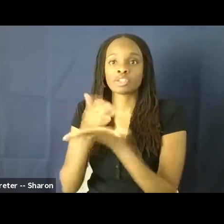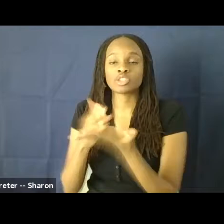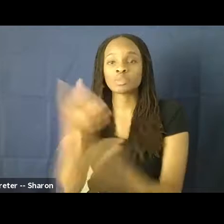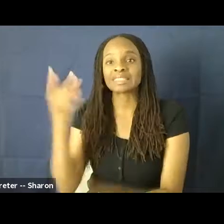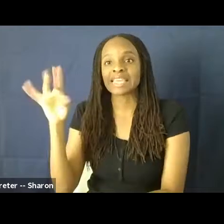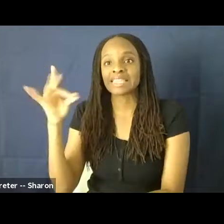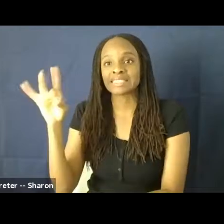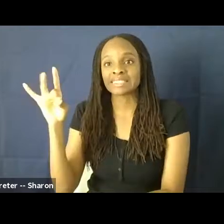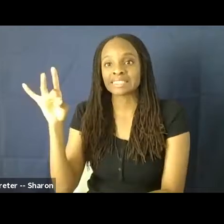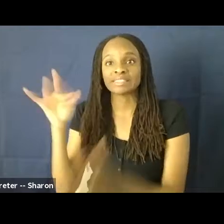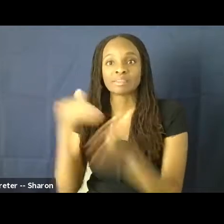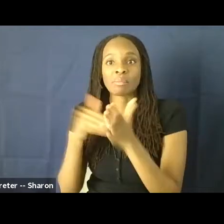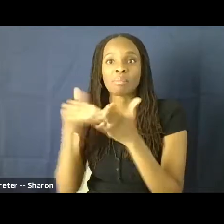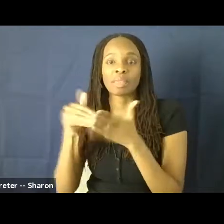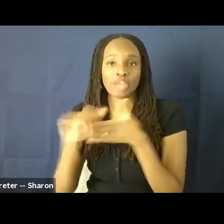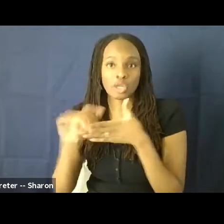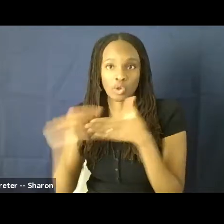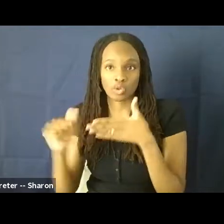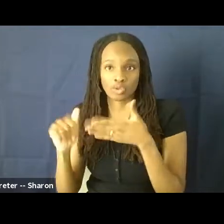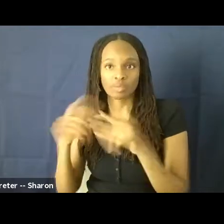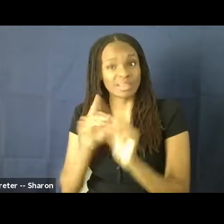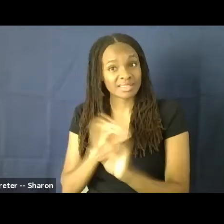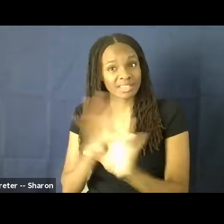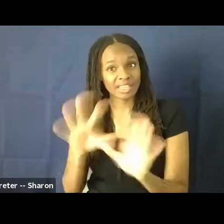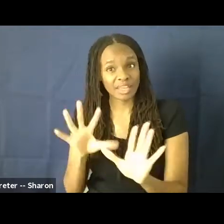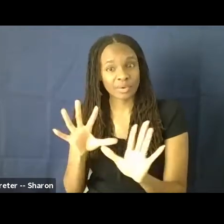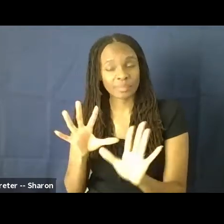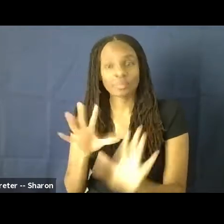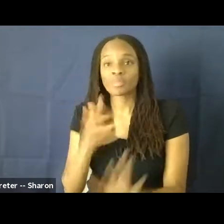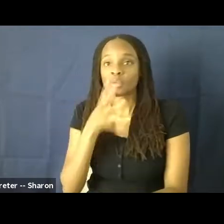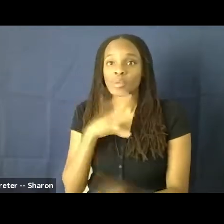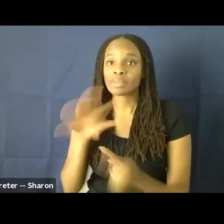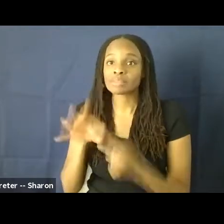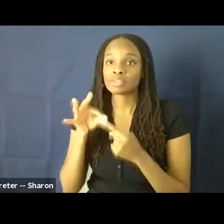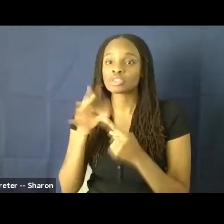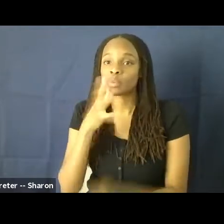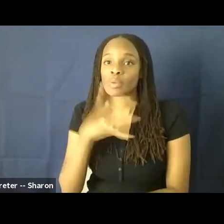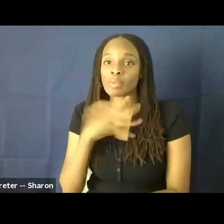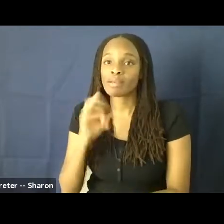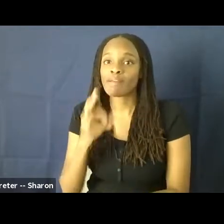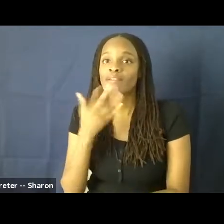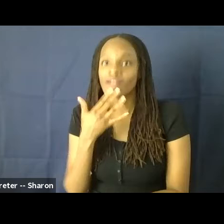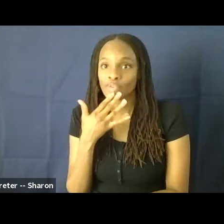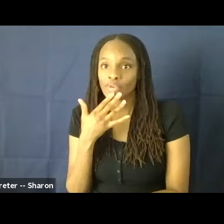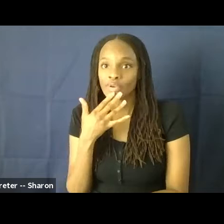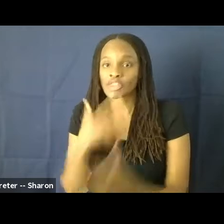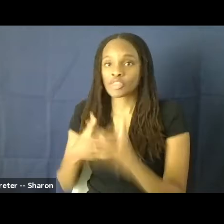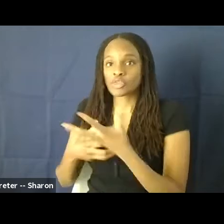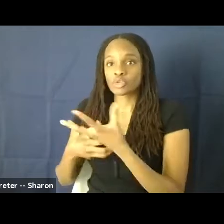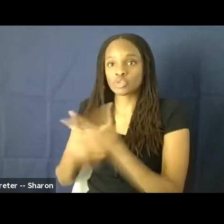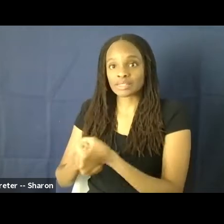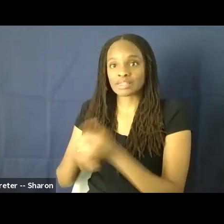But, you know, it's clear that women, and especially women of color, are being trusted with less